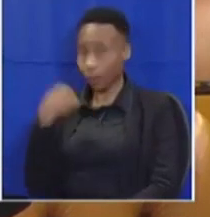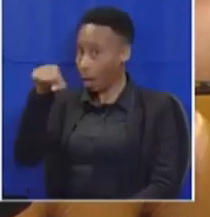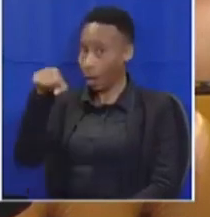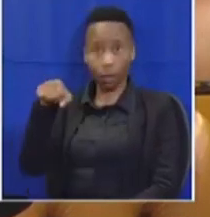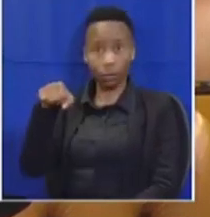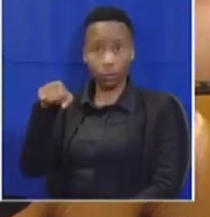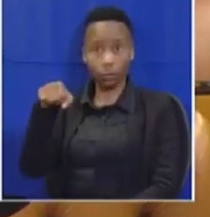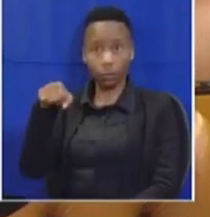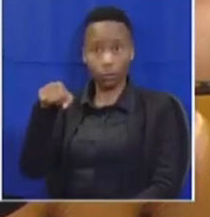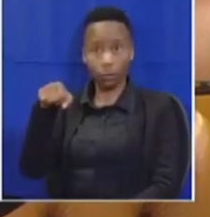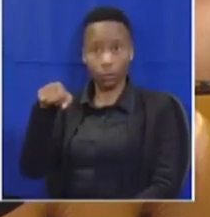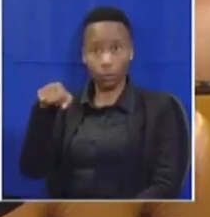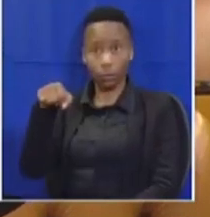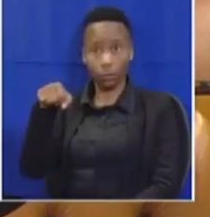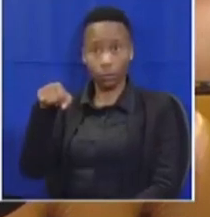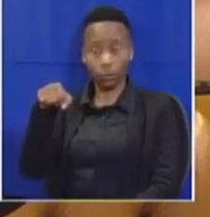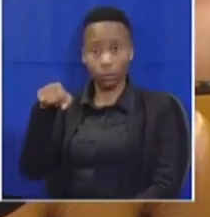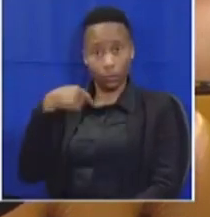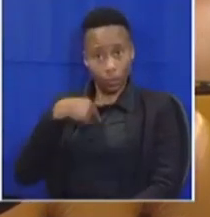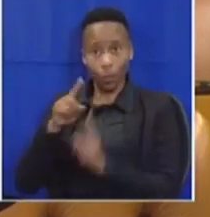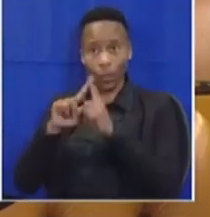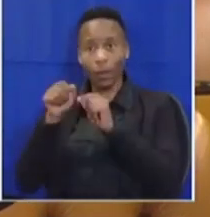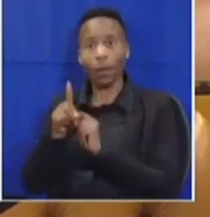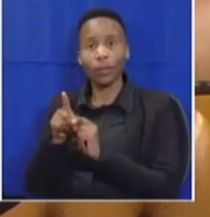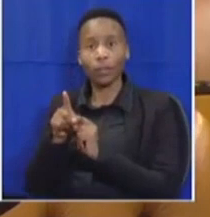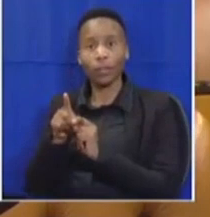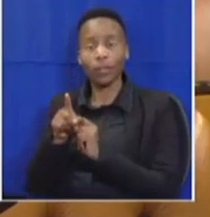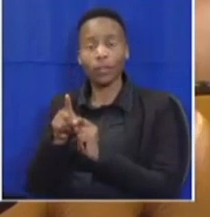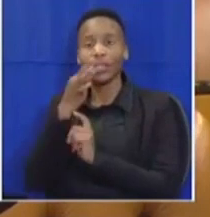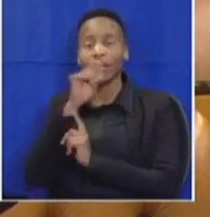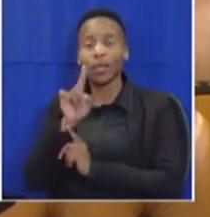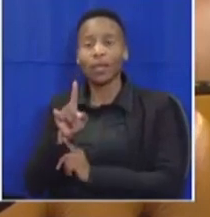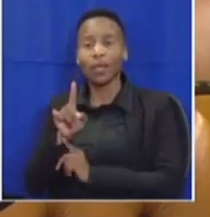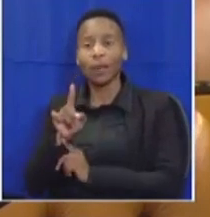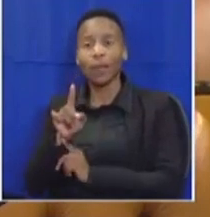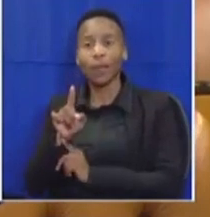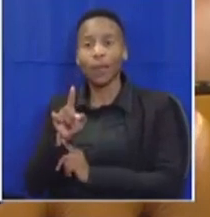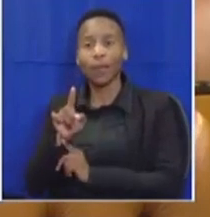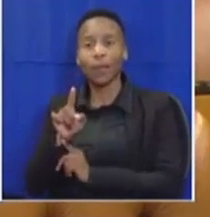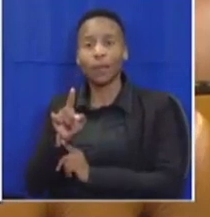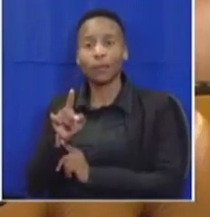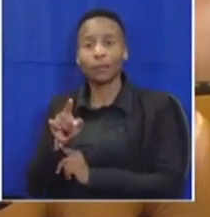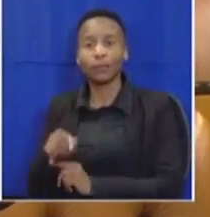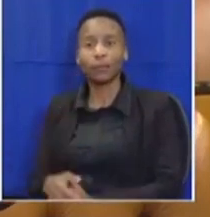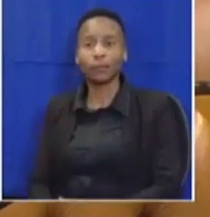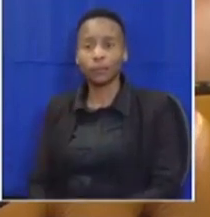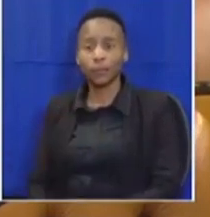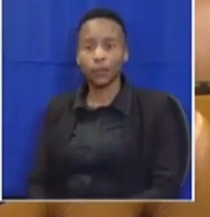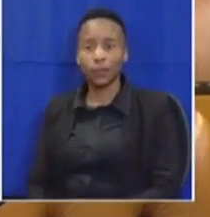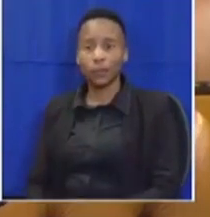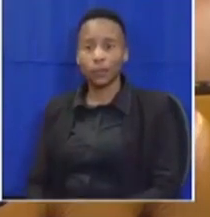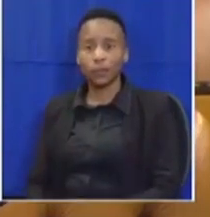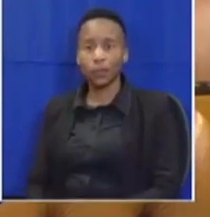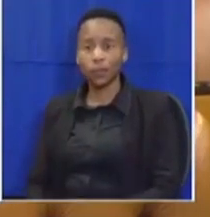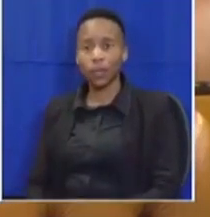carney kubala rock show he has had to step out so consistent diversity you can take the next person we are